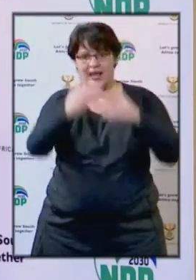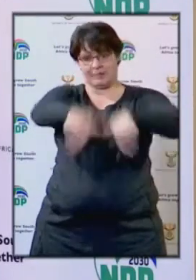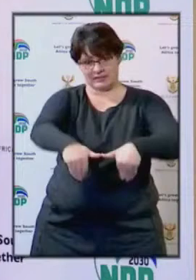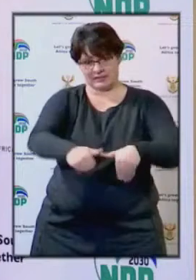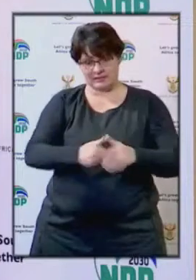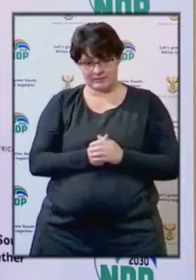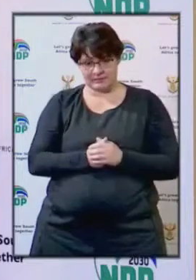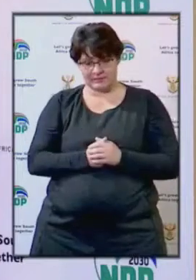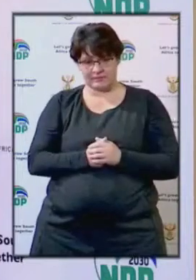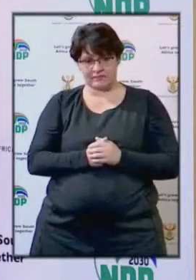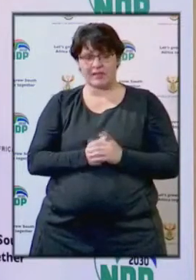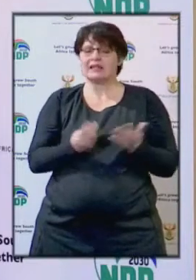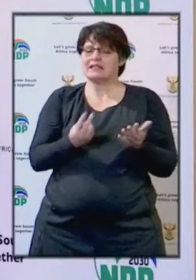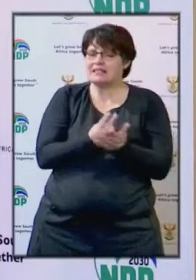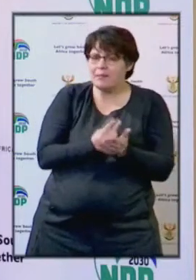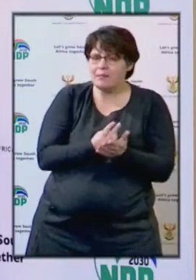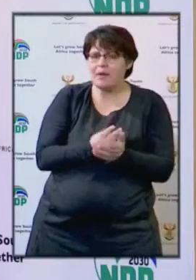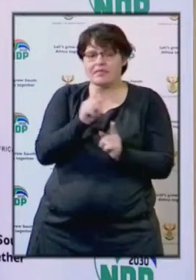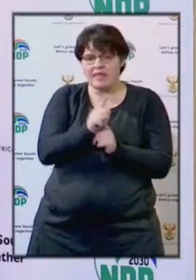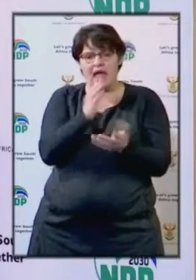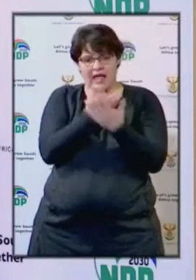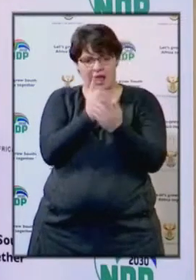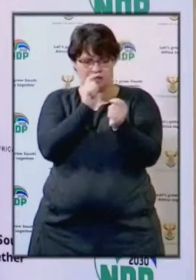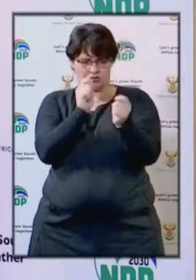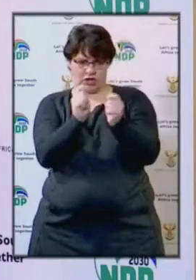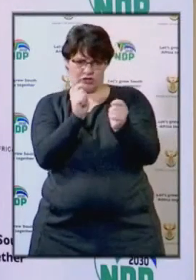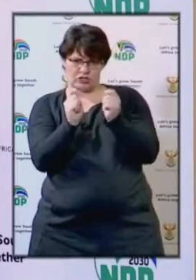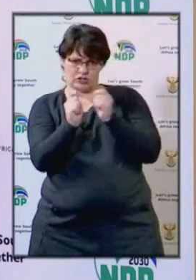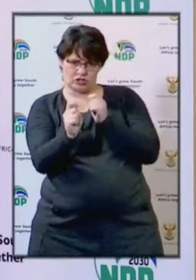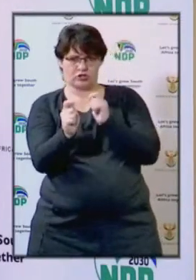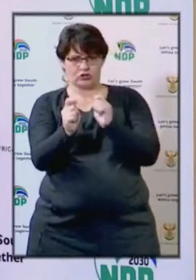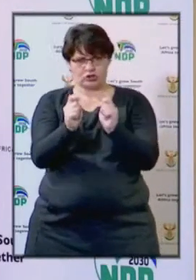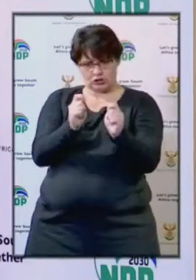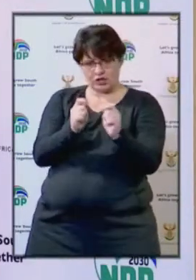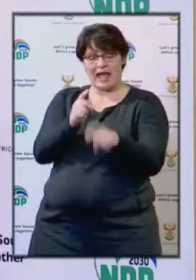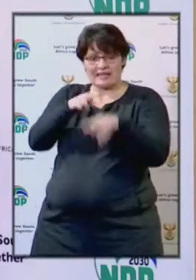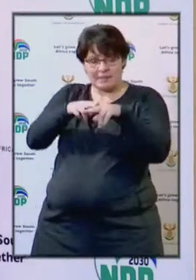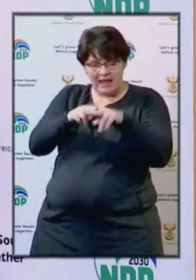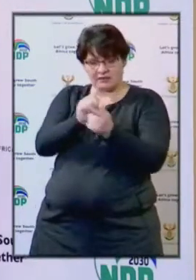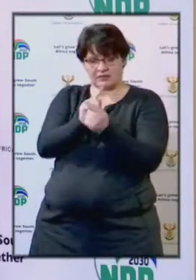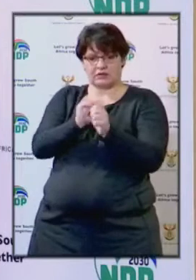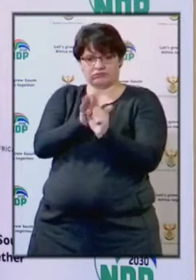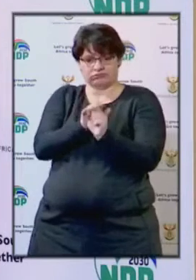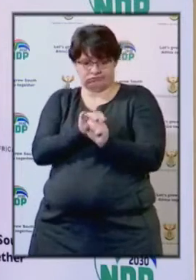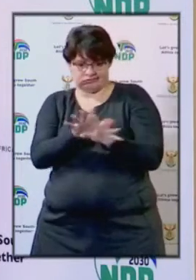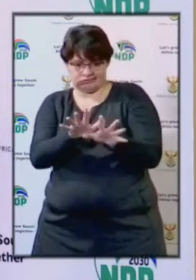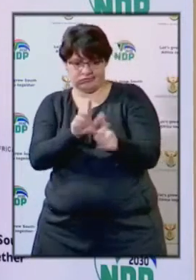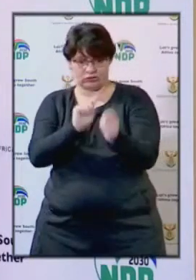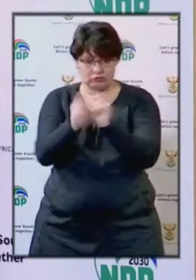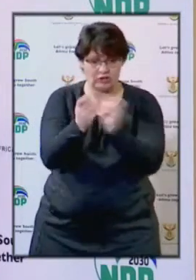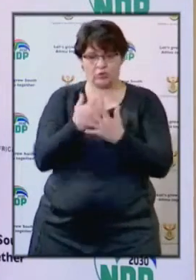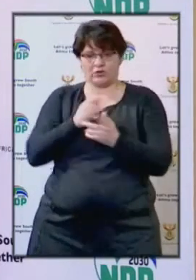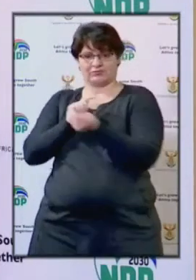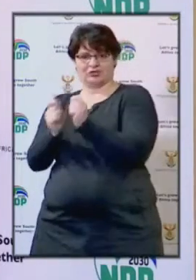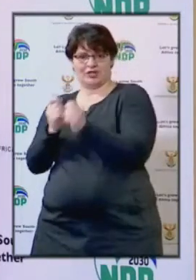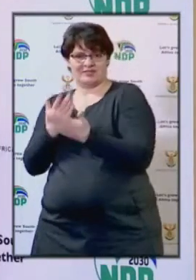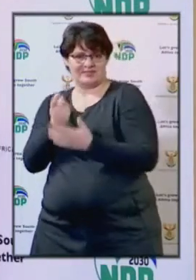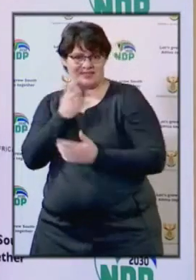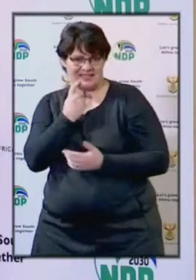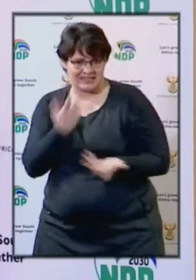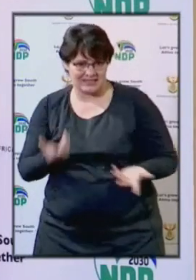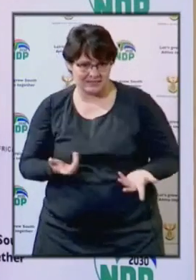and in a manner that they can be adaptable in a rapidly changing context. Next, we support